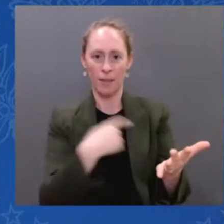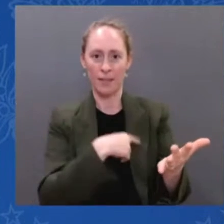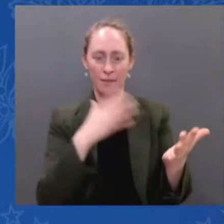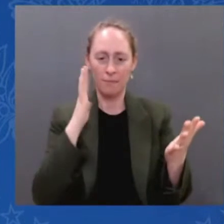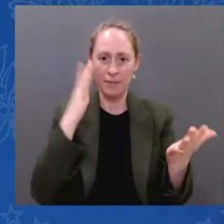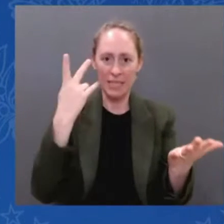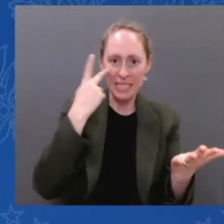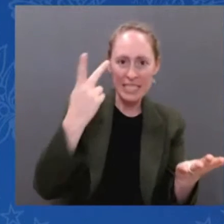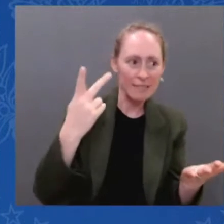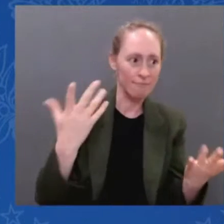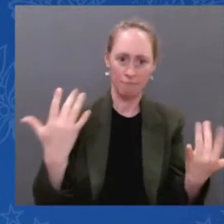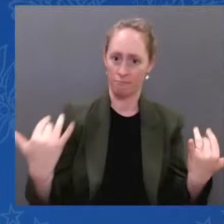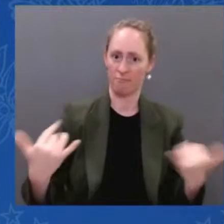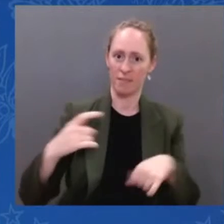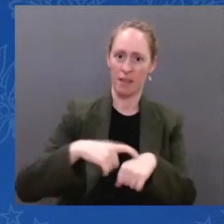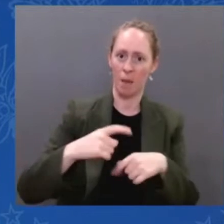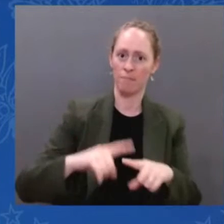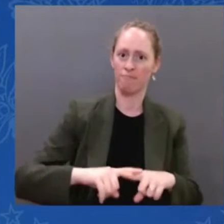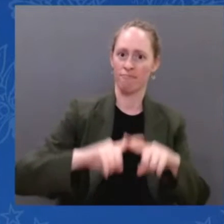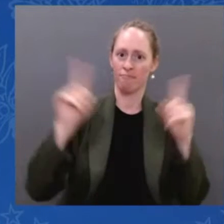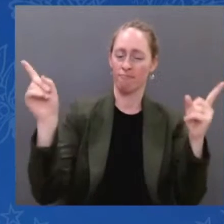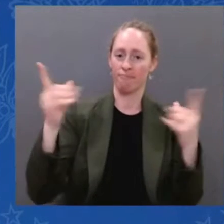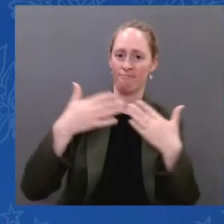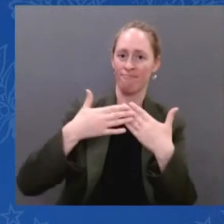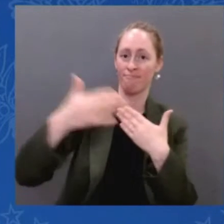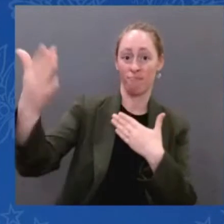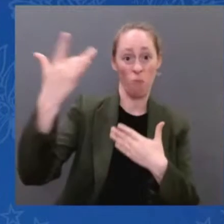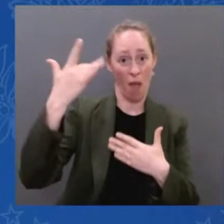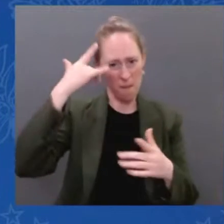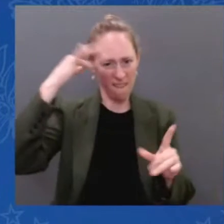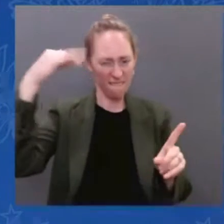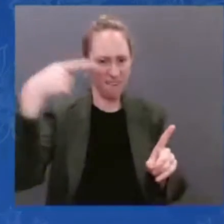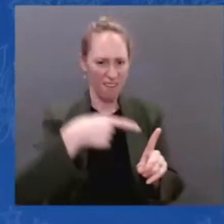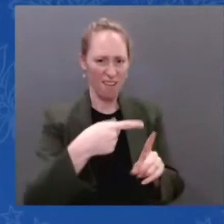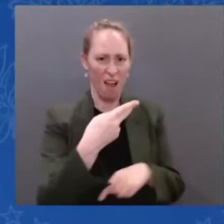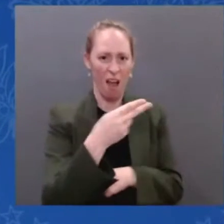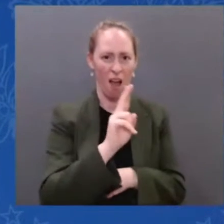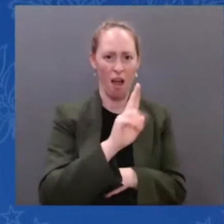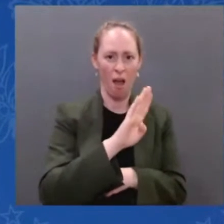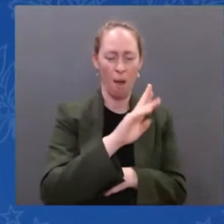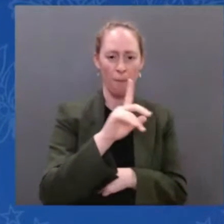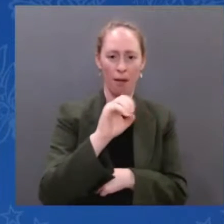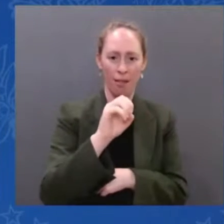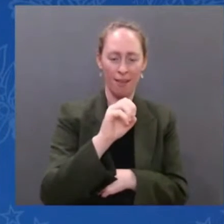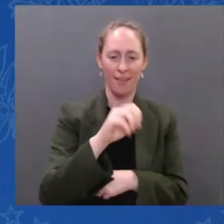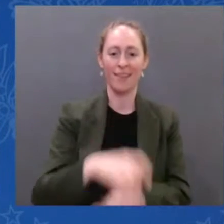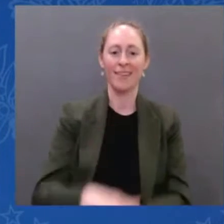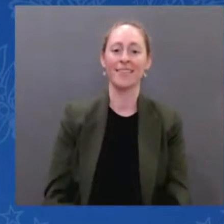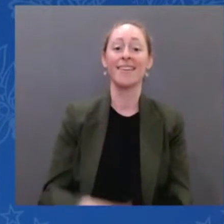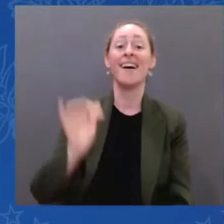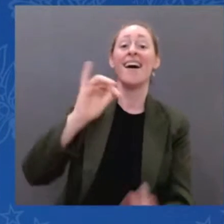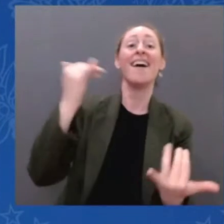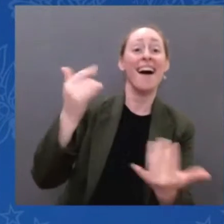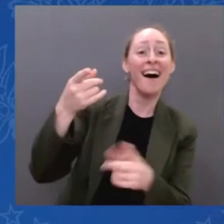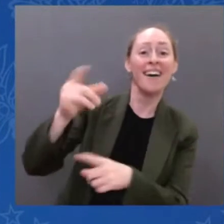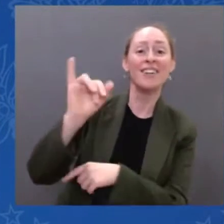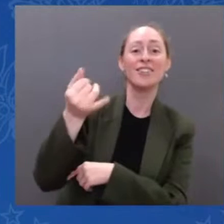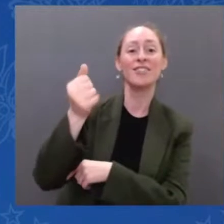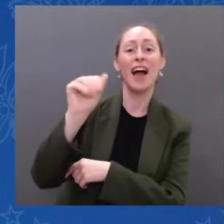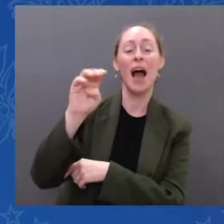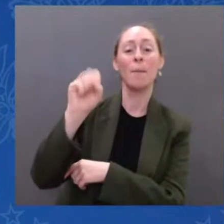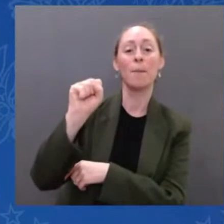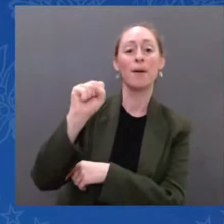the James Webb Space Telescope allows us to see deeper into space than ever before and in